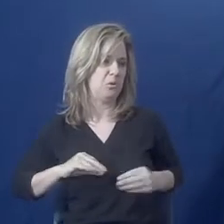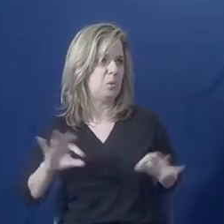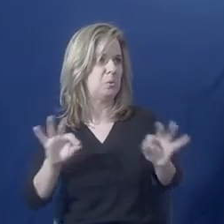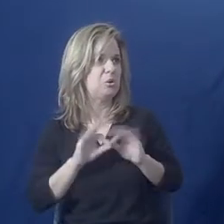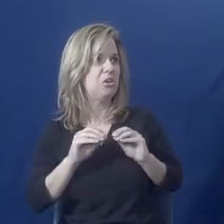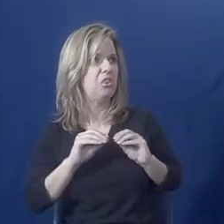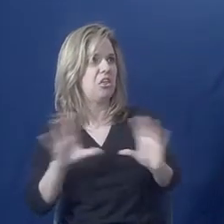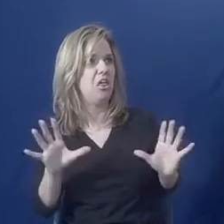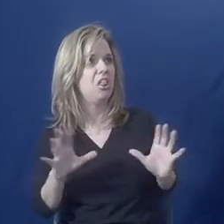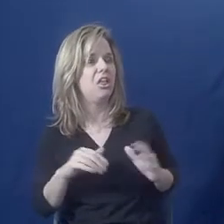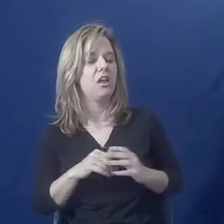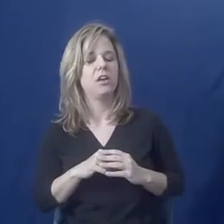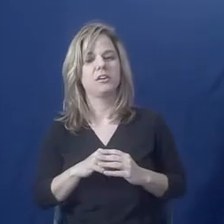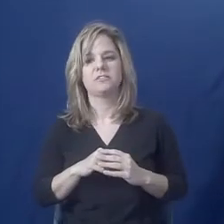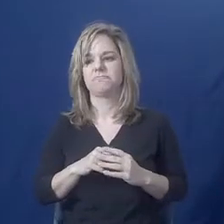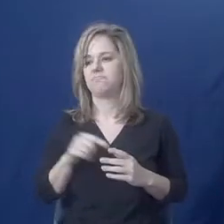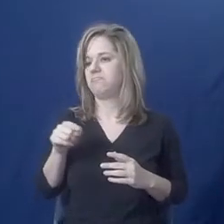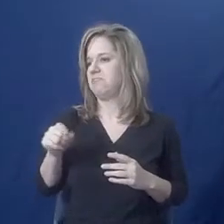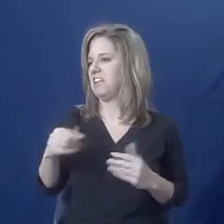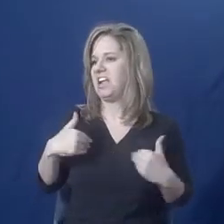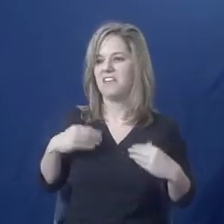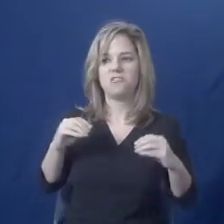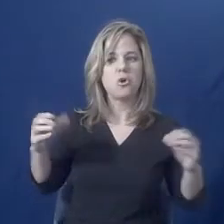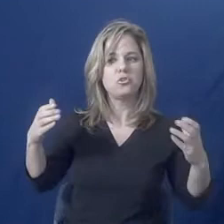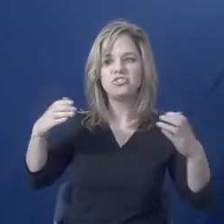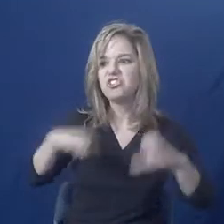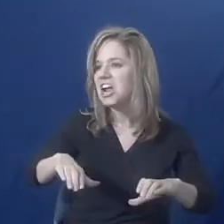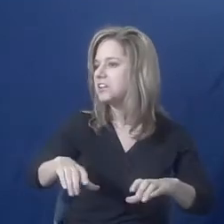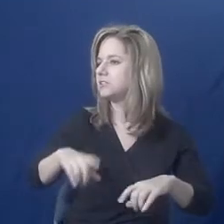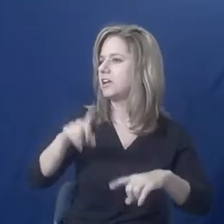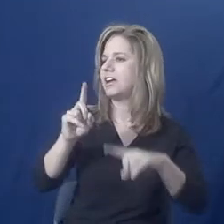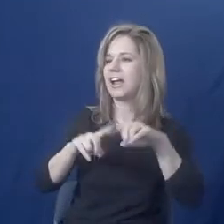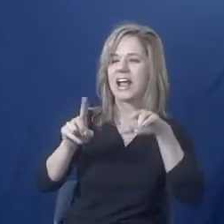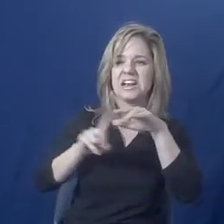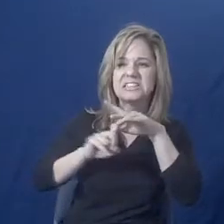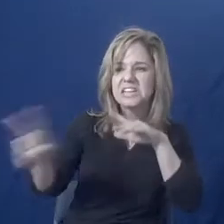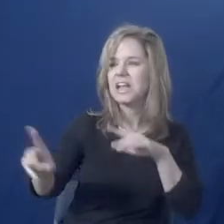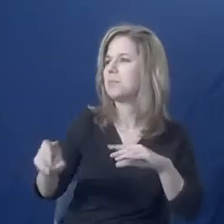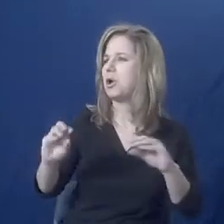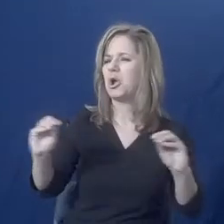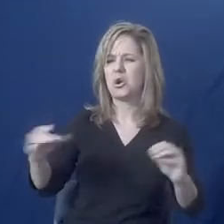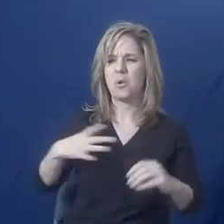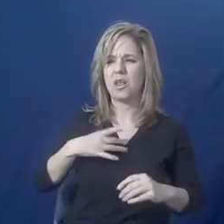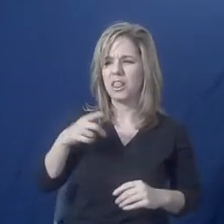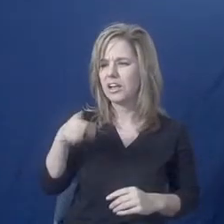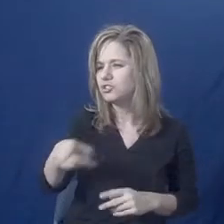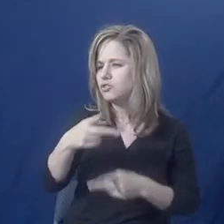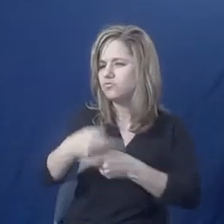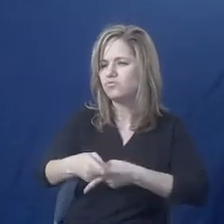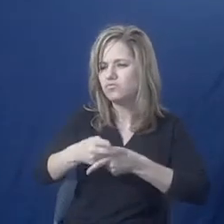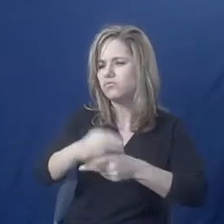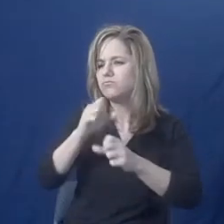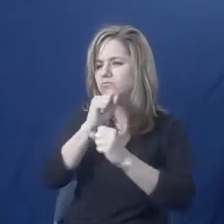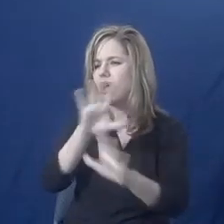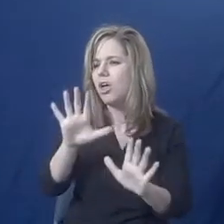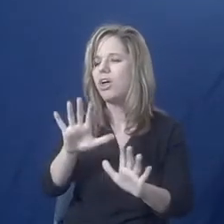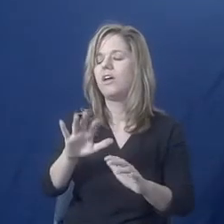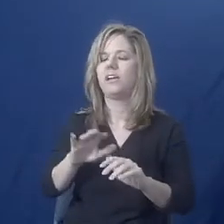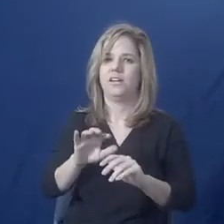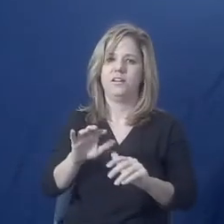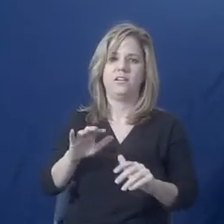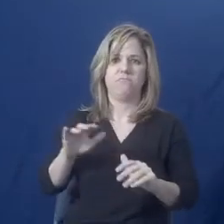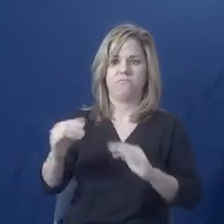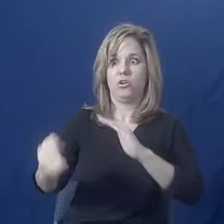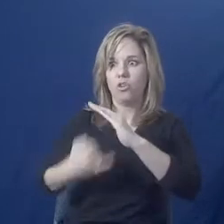like they're worthless, like they don't have a chance, like no one cares about them, like they're alone, like everything